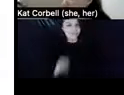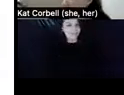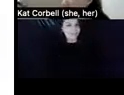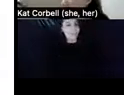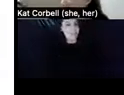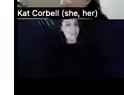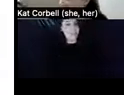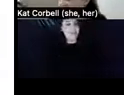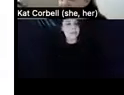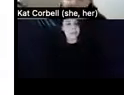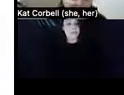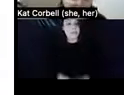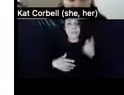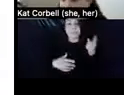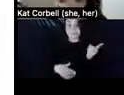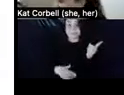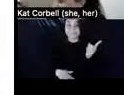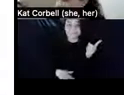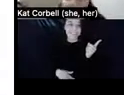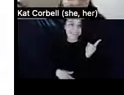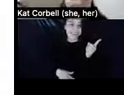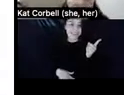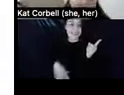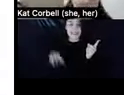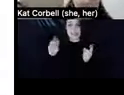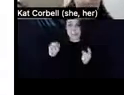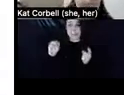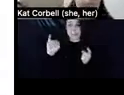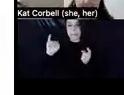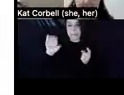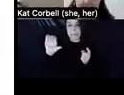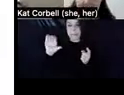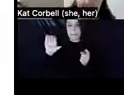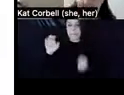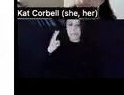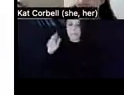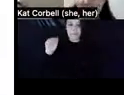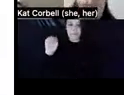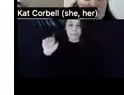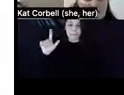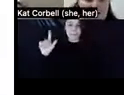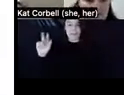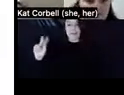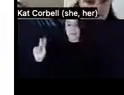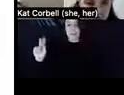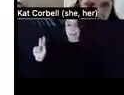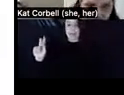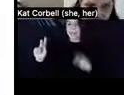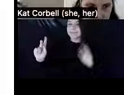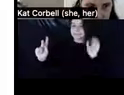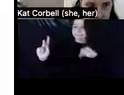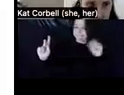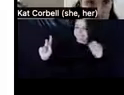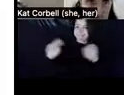Okay. And then this one is Michael Korn. Okay. Hi there. Uh, yes. Um, number 14,